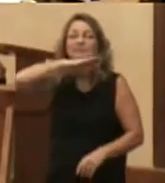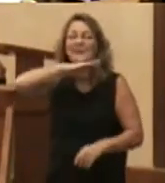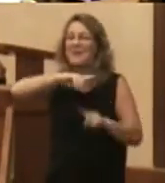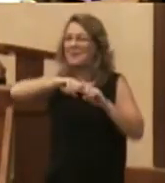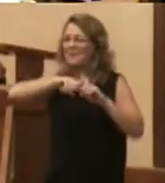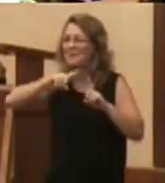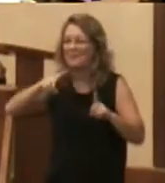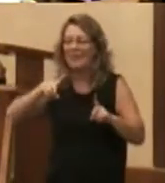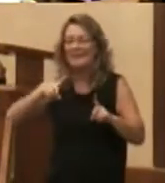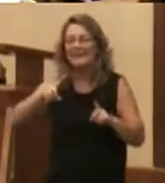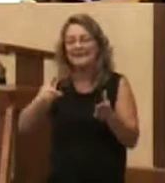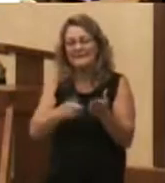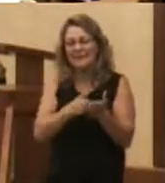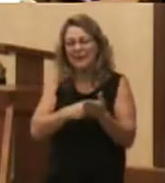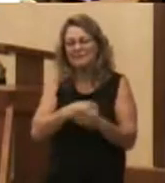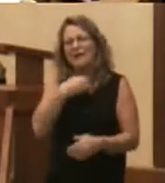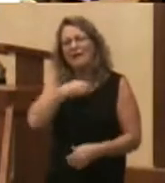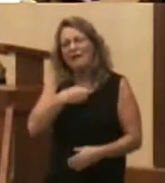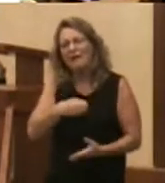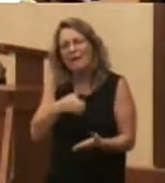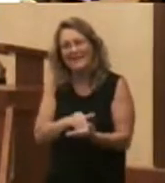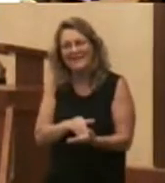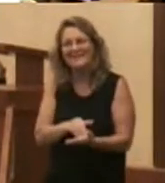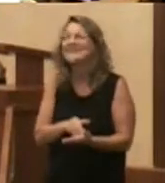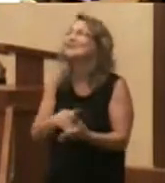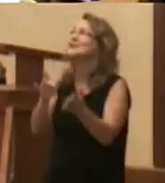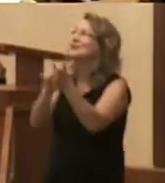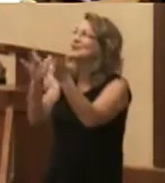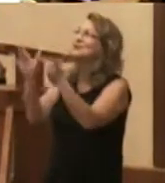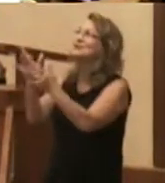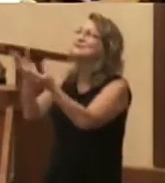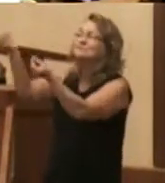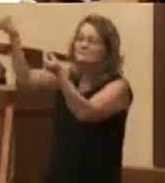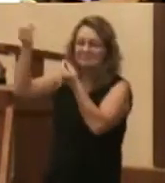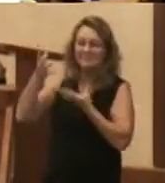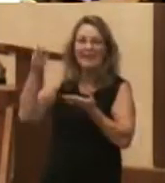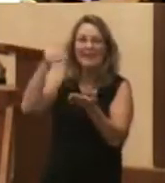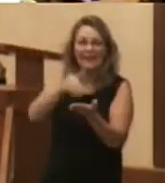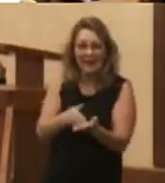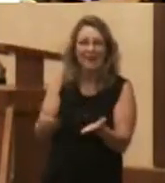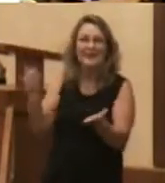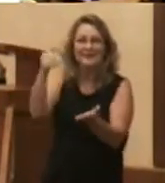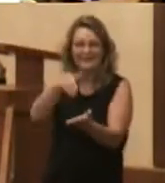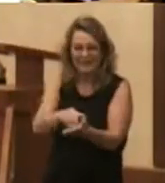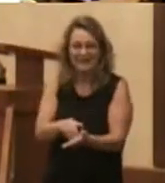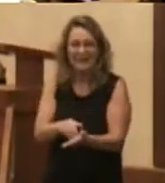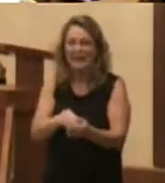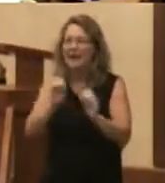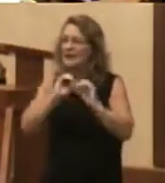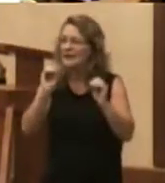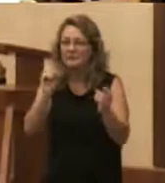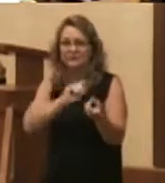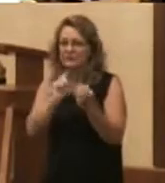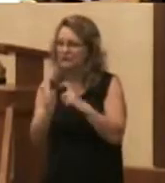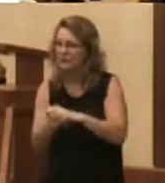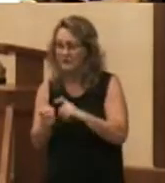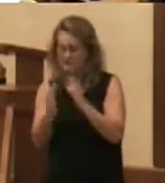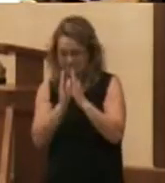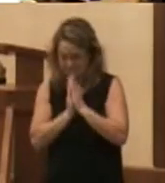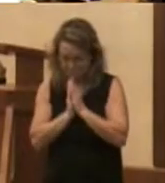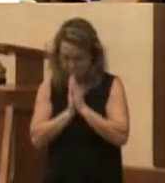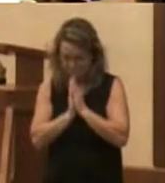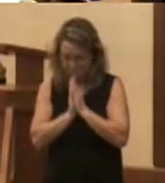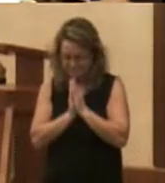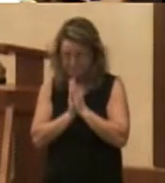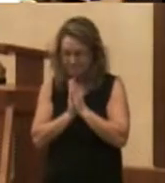McDonald's even. And he does this by reminding you that you are his. And nothing can change this. So let us pray. Lord,